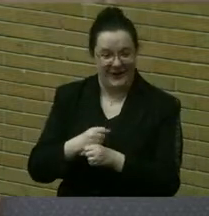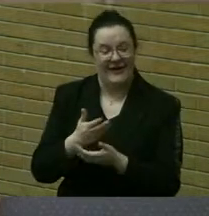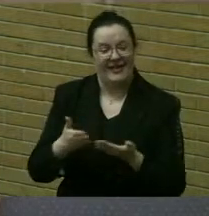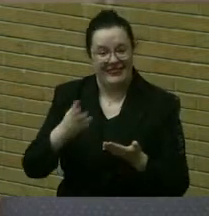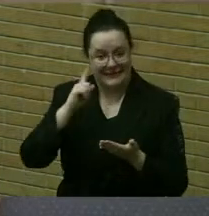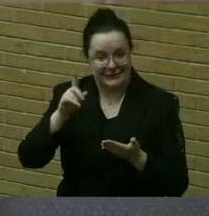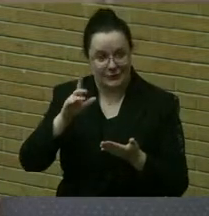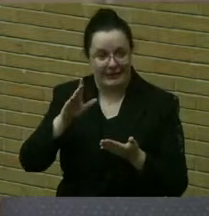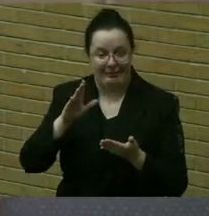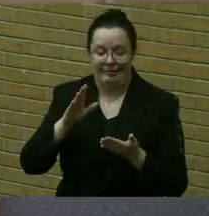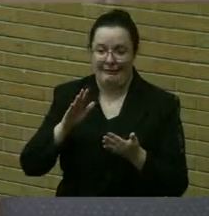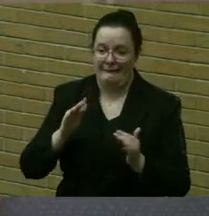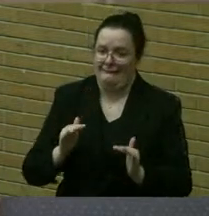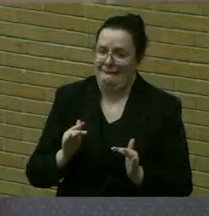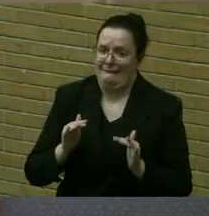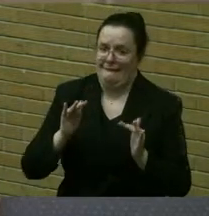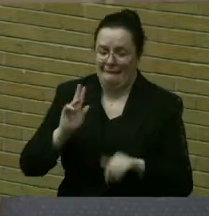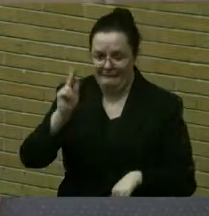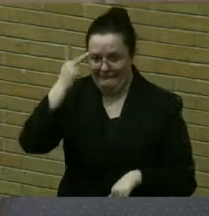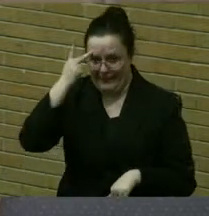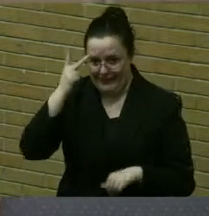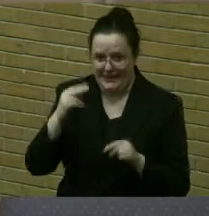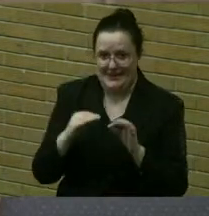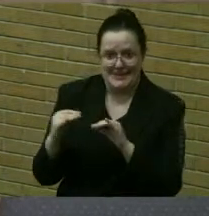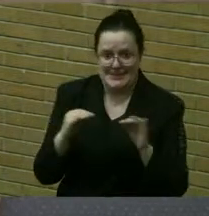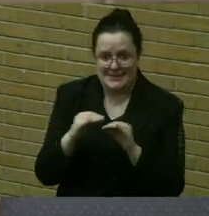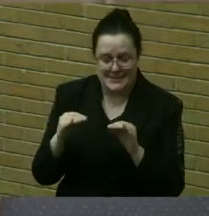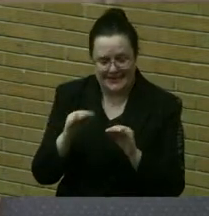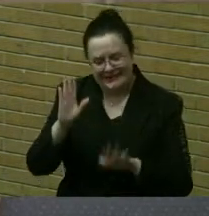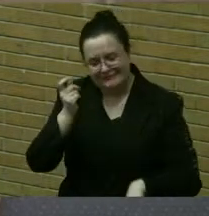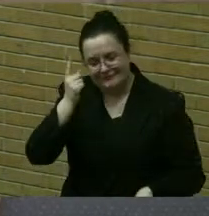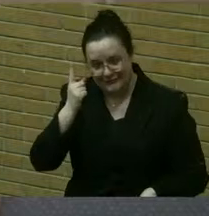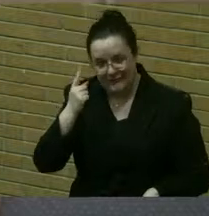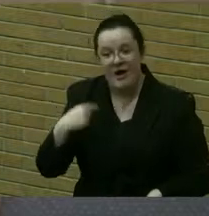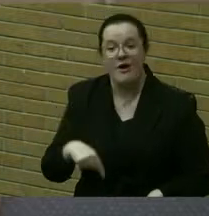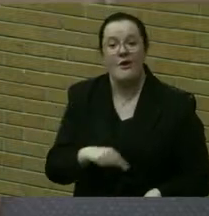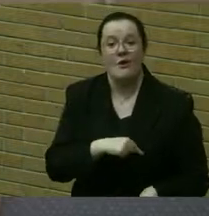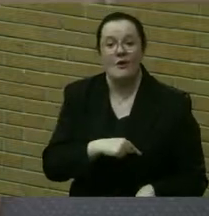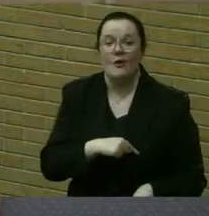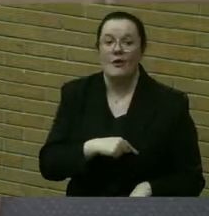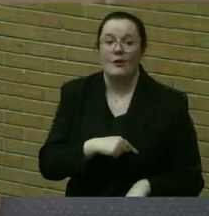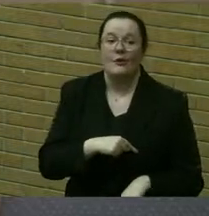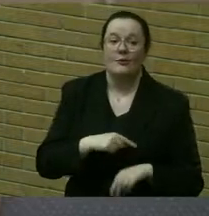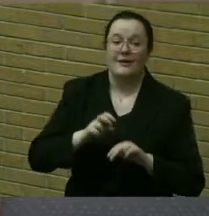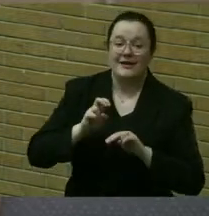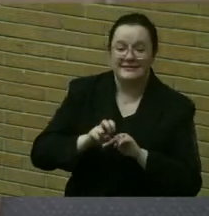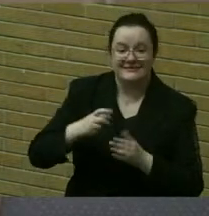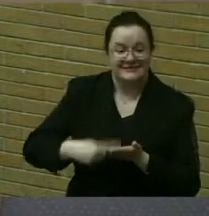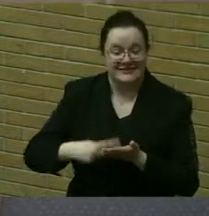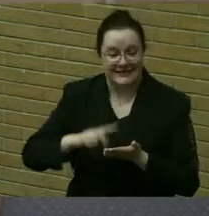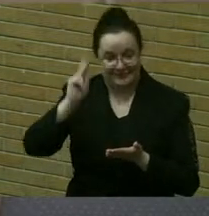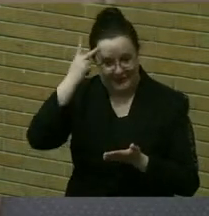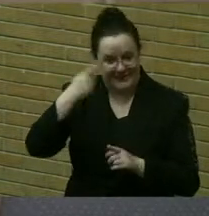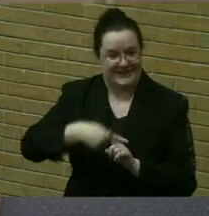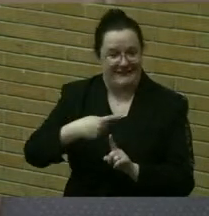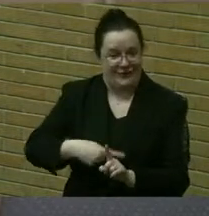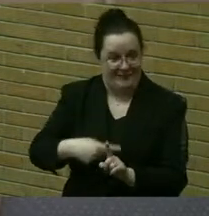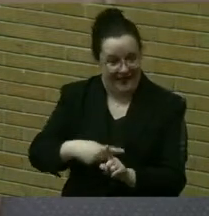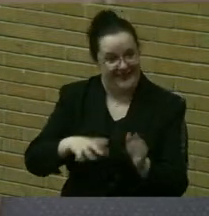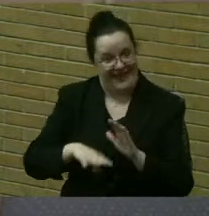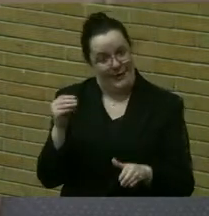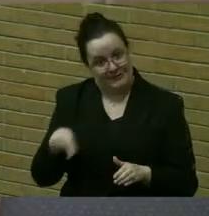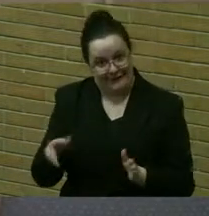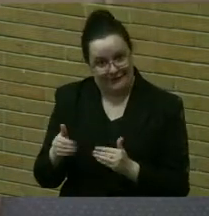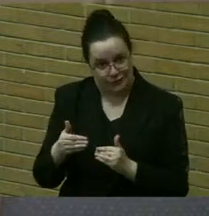assuredness that a number of us sit in a room and talk about politics every month that is not this room, so you're all very well aware of that, and we argue enough with